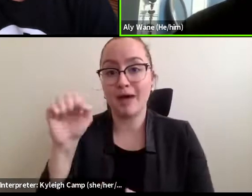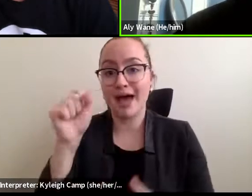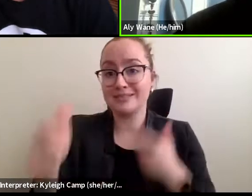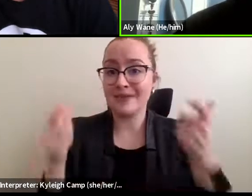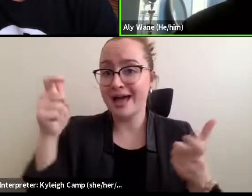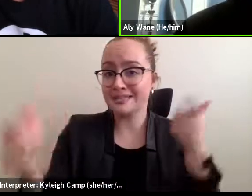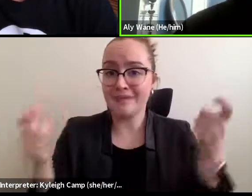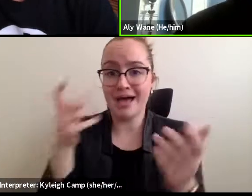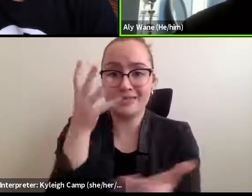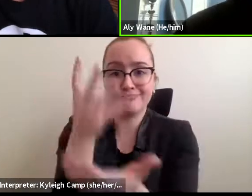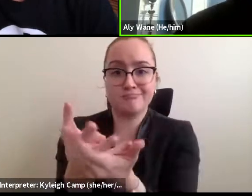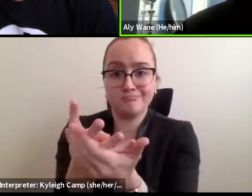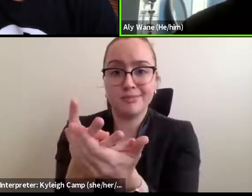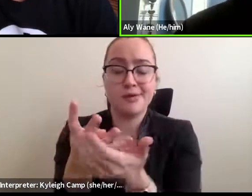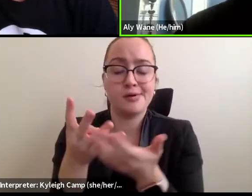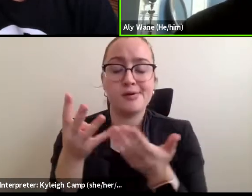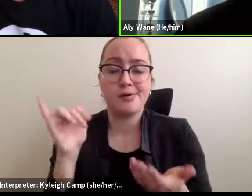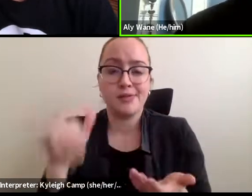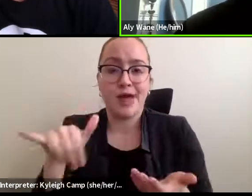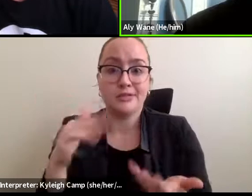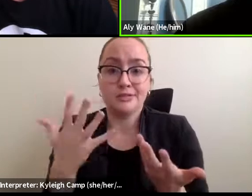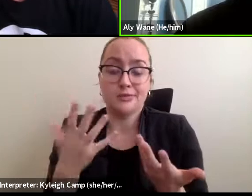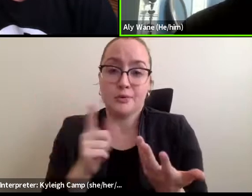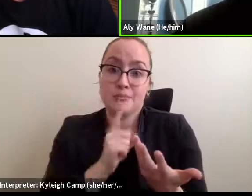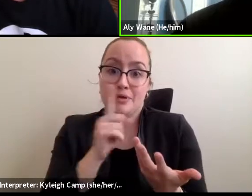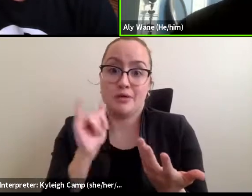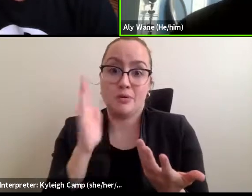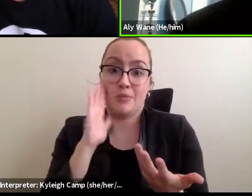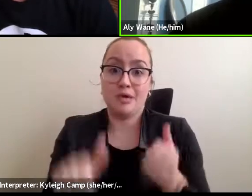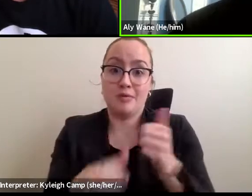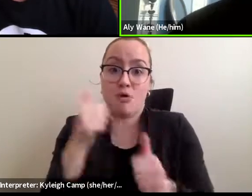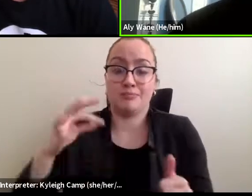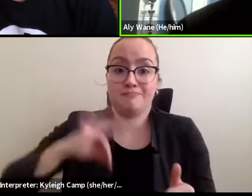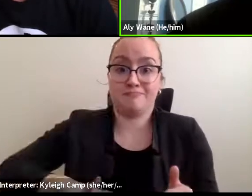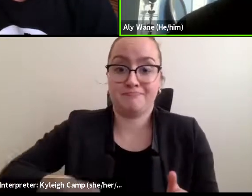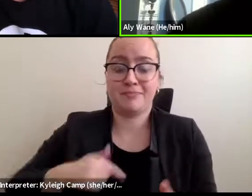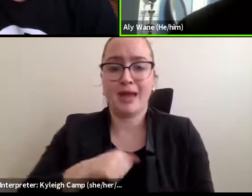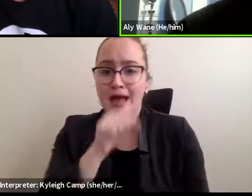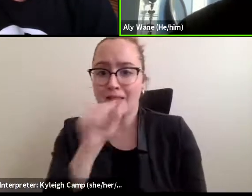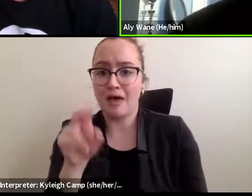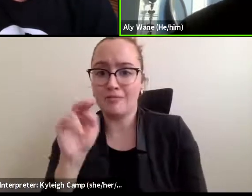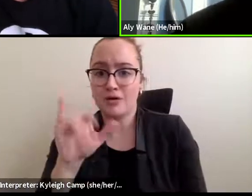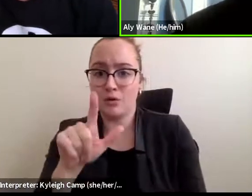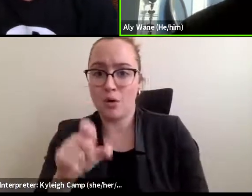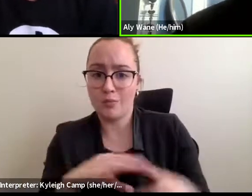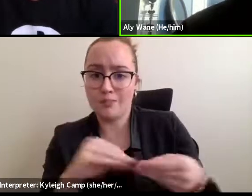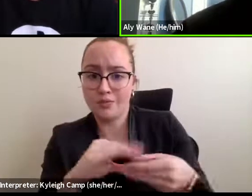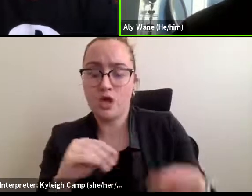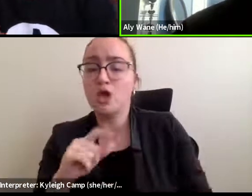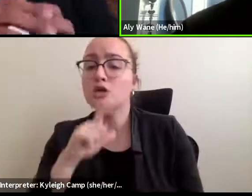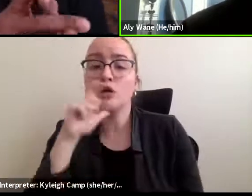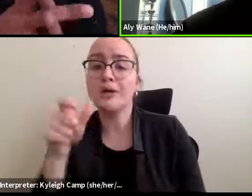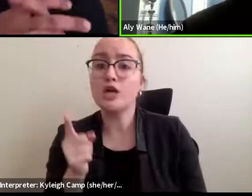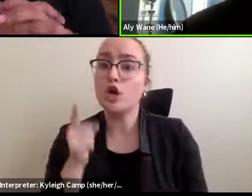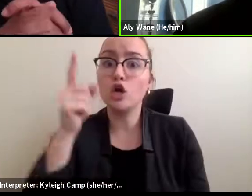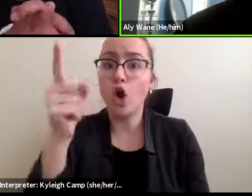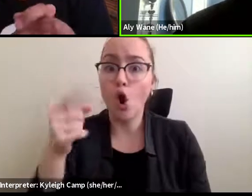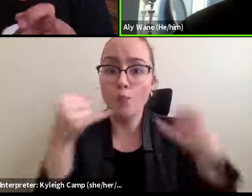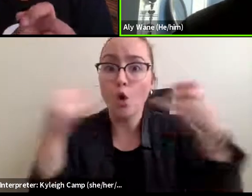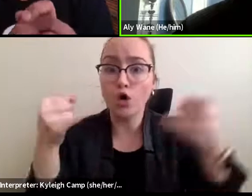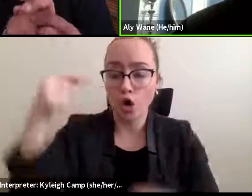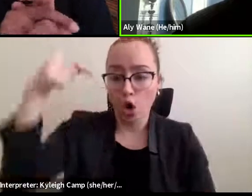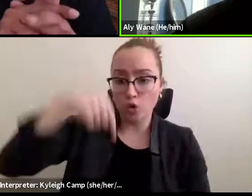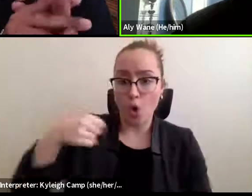that's what would be most useful. You know, I really appreciated what Nicole said about like, you you don't need to go down to the border. Like the